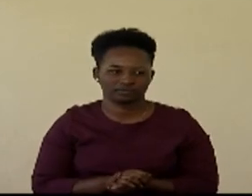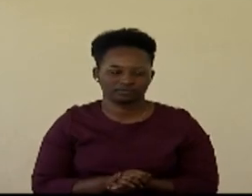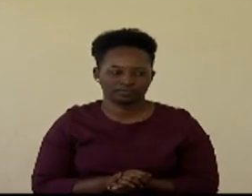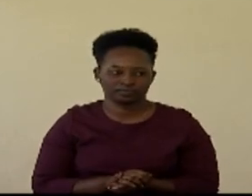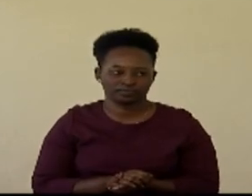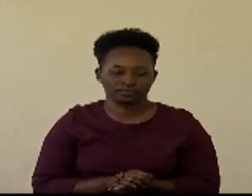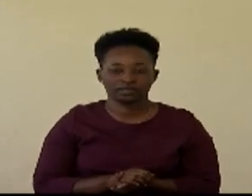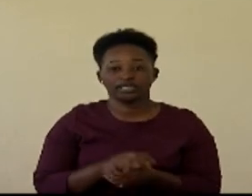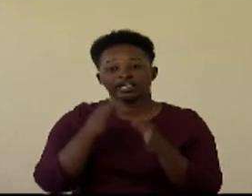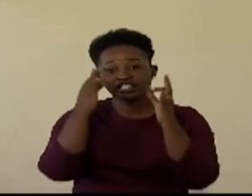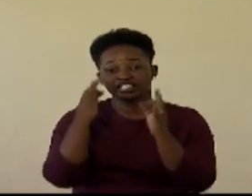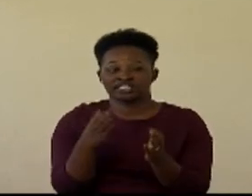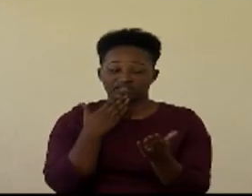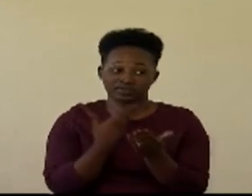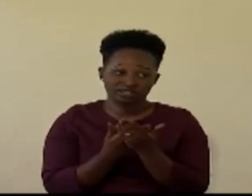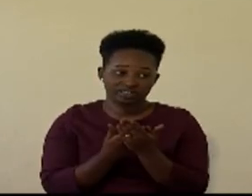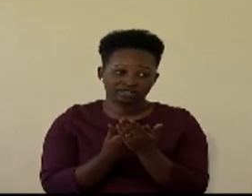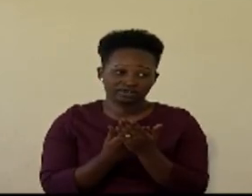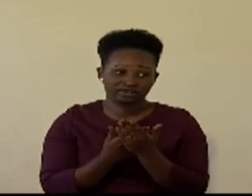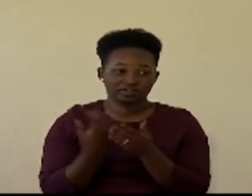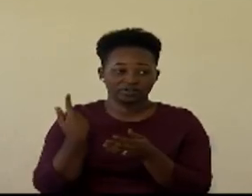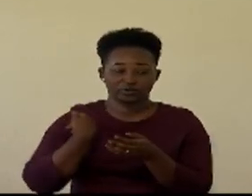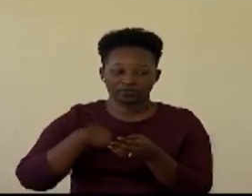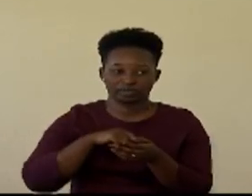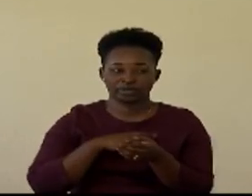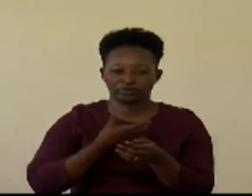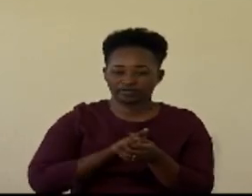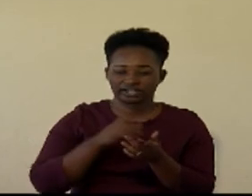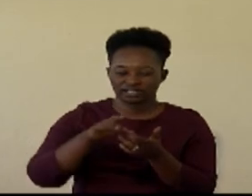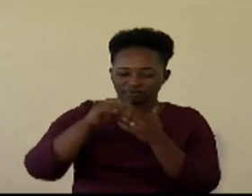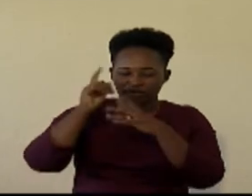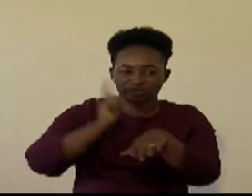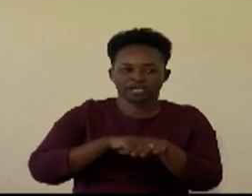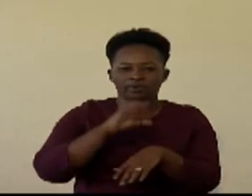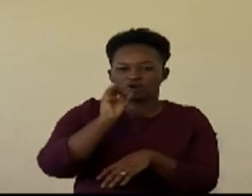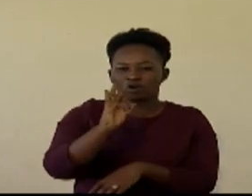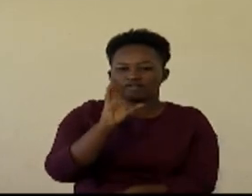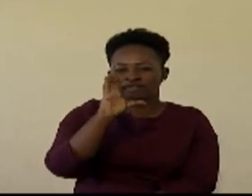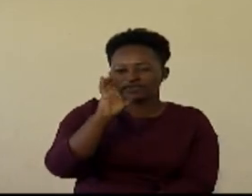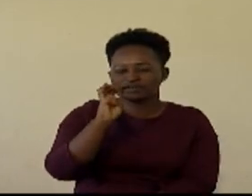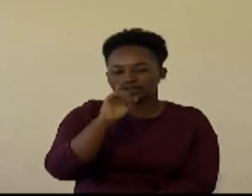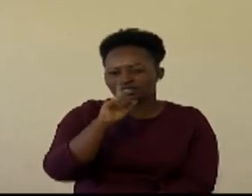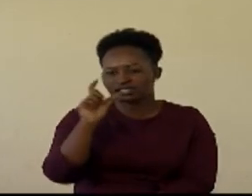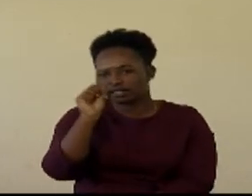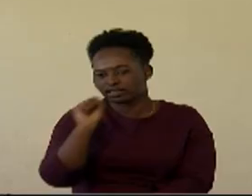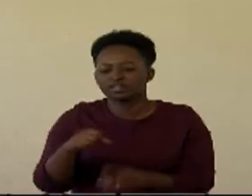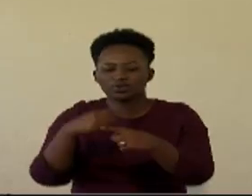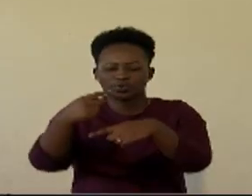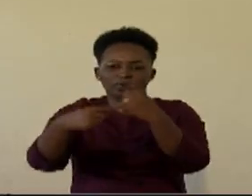the good news is we have certain special type of cells able to keep on the lookout